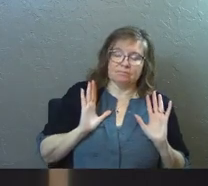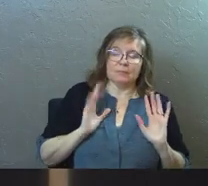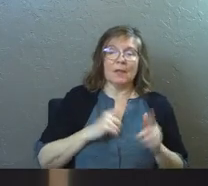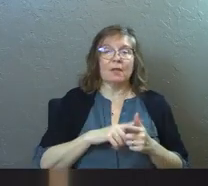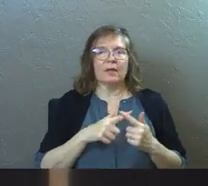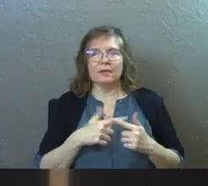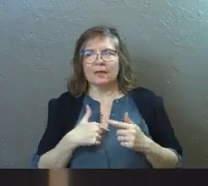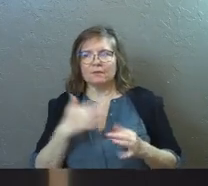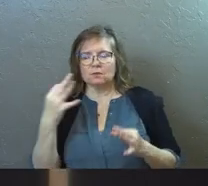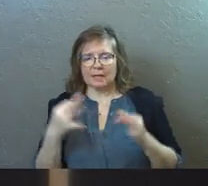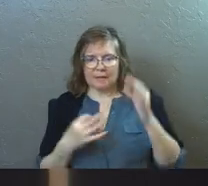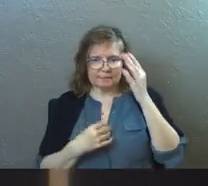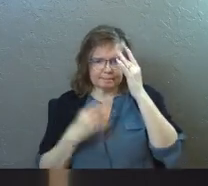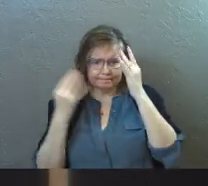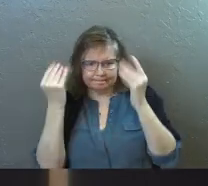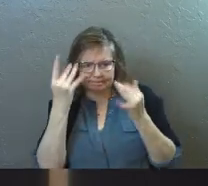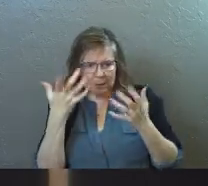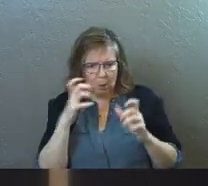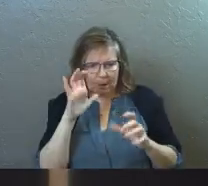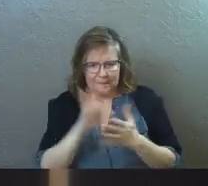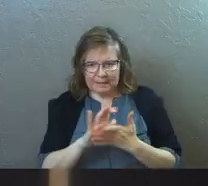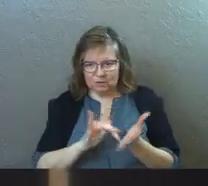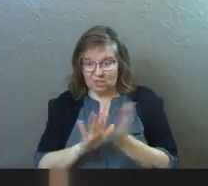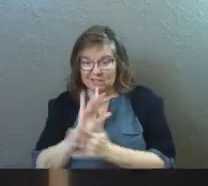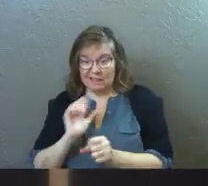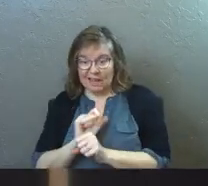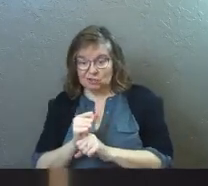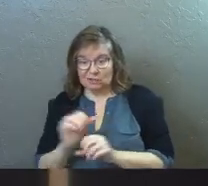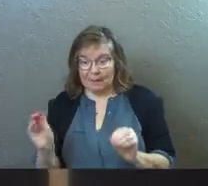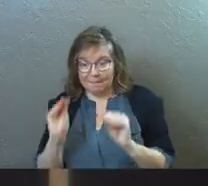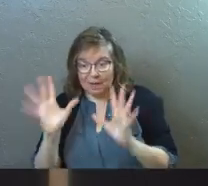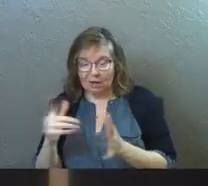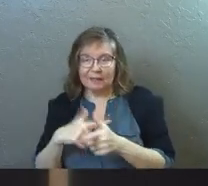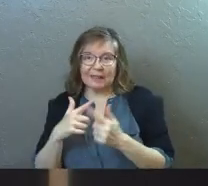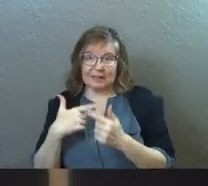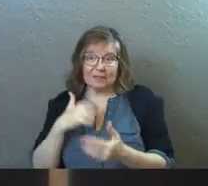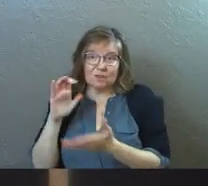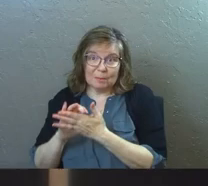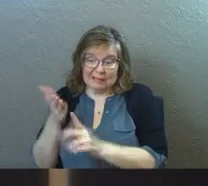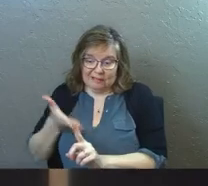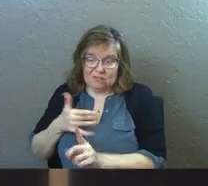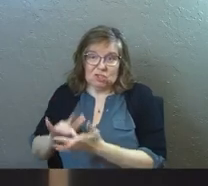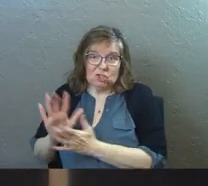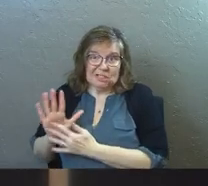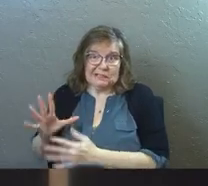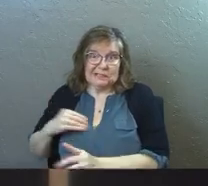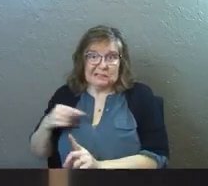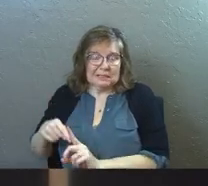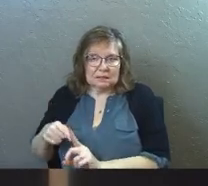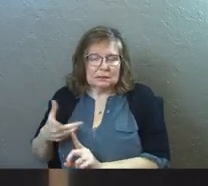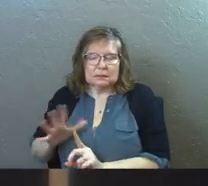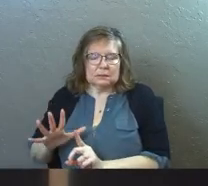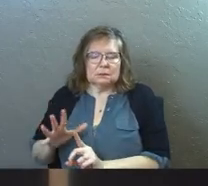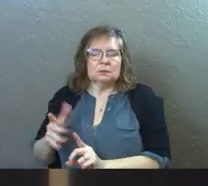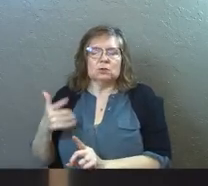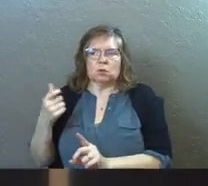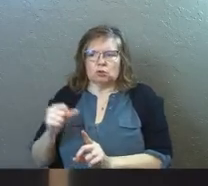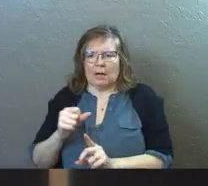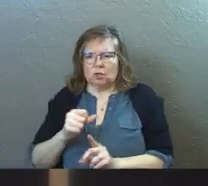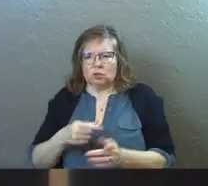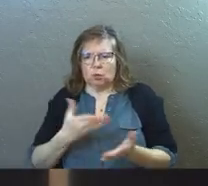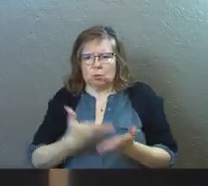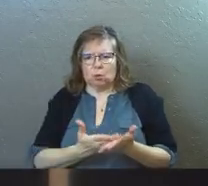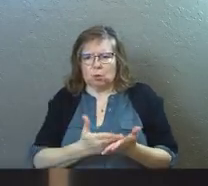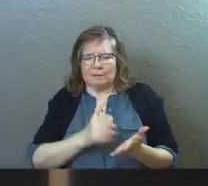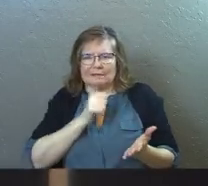so then they have to decide because they don't want to believe that Jesus actually did a miracle because then they'd have to believe in Jesus. So they try to disprove